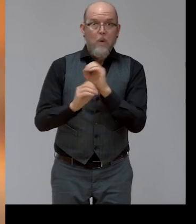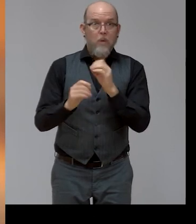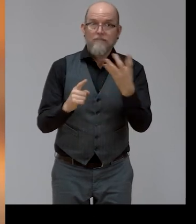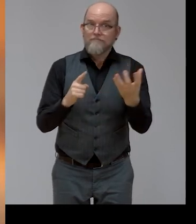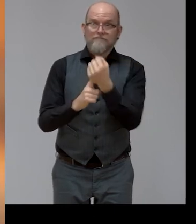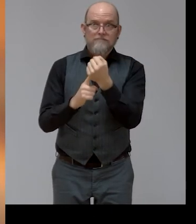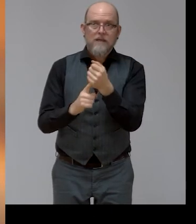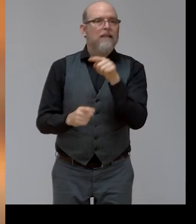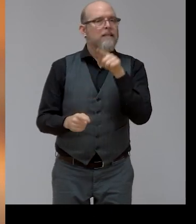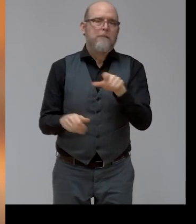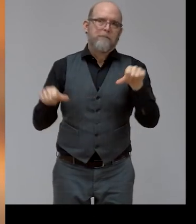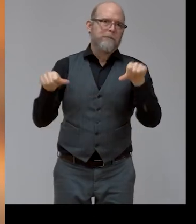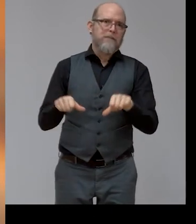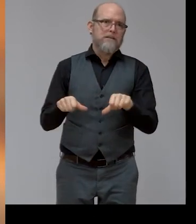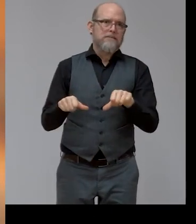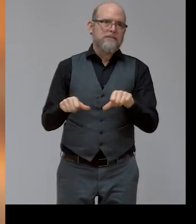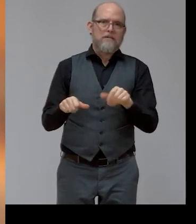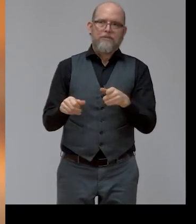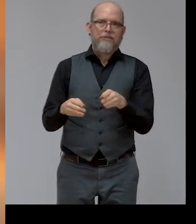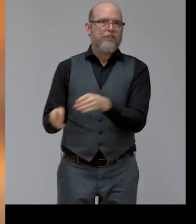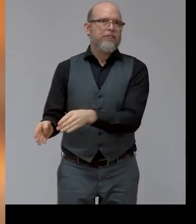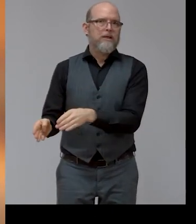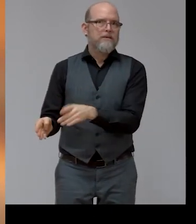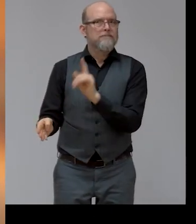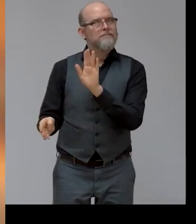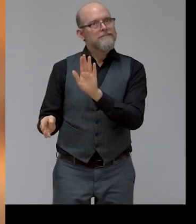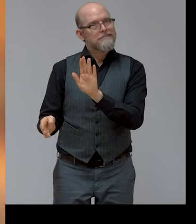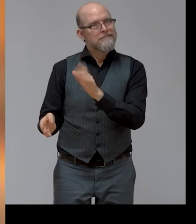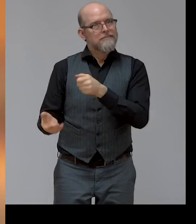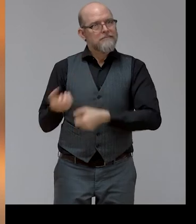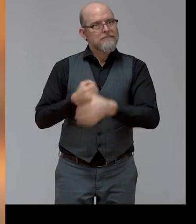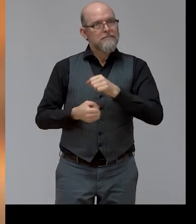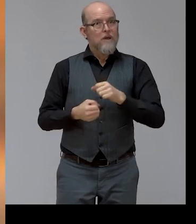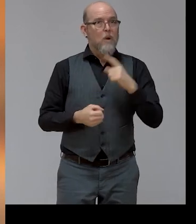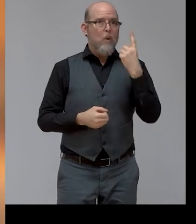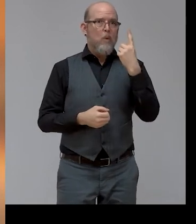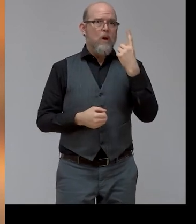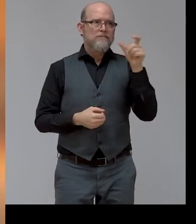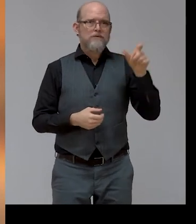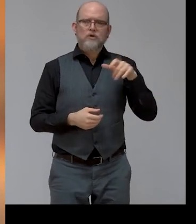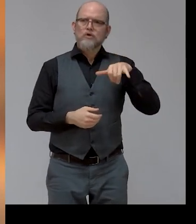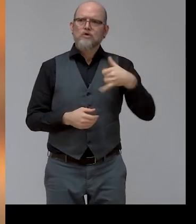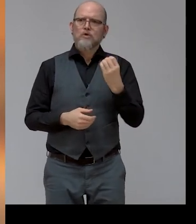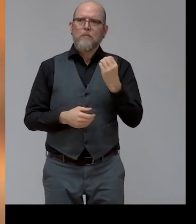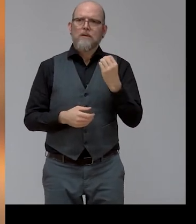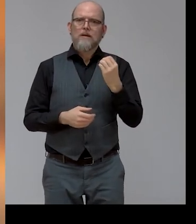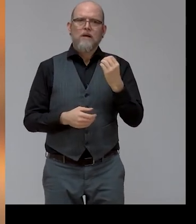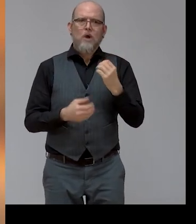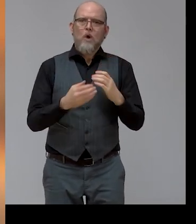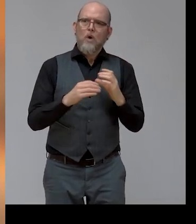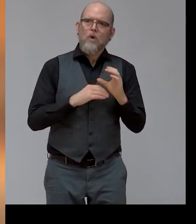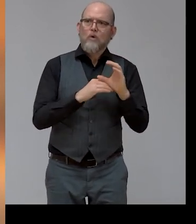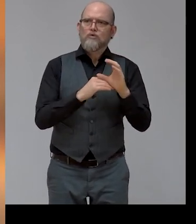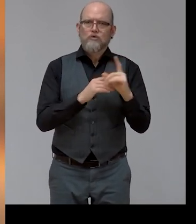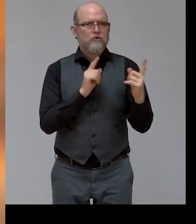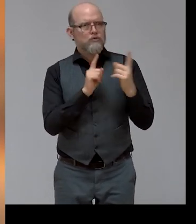had a friendly chat with a job coach, supporting people on their way into the labor markets. And she had